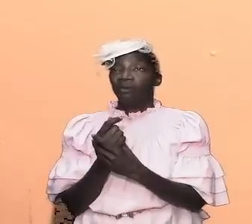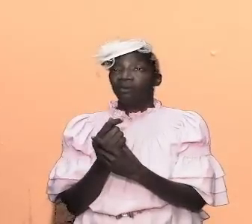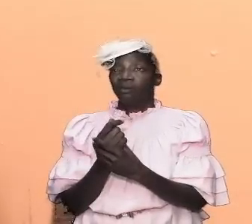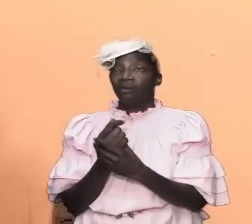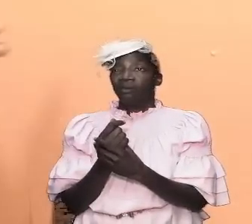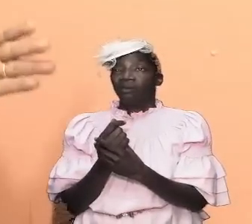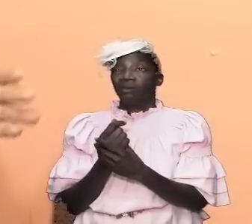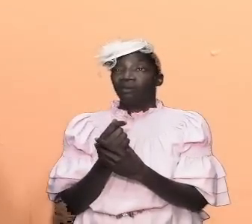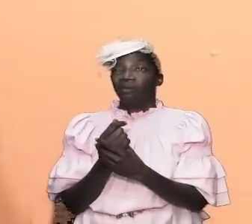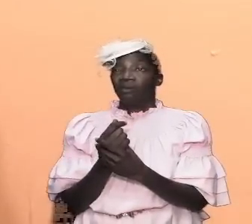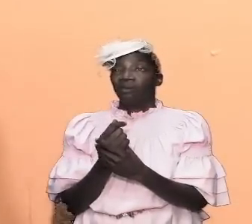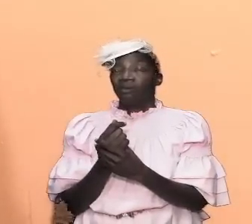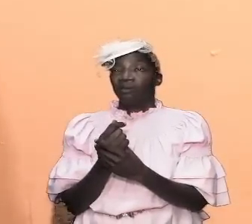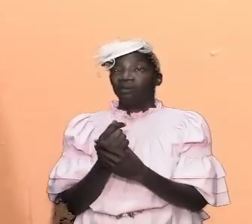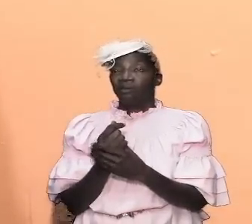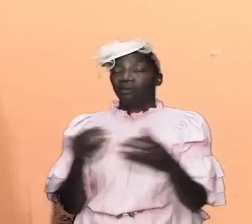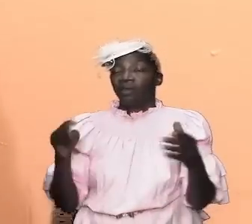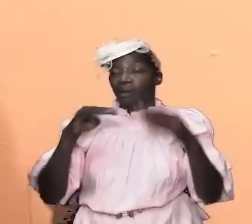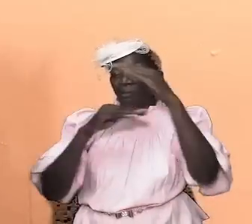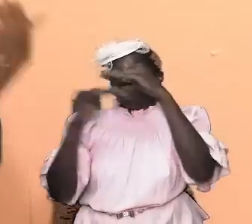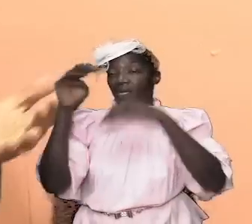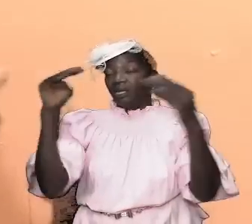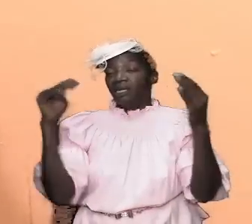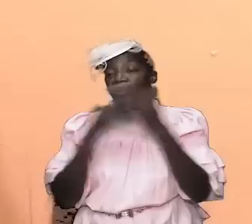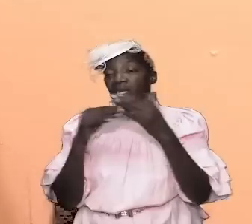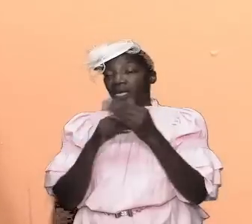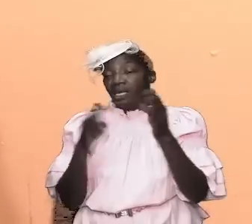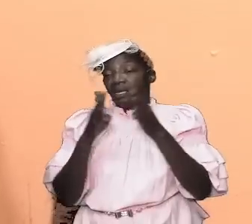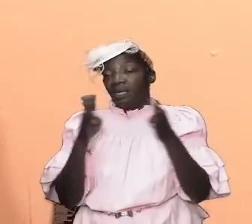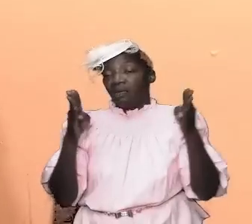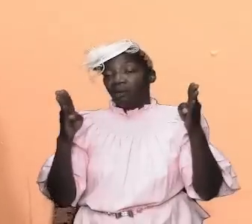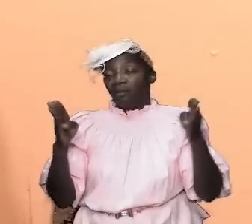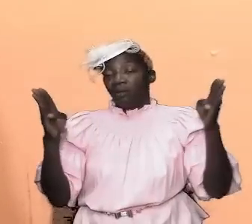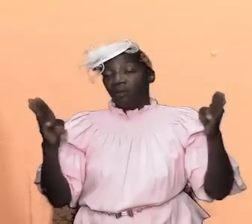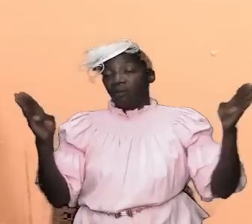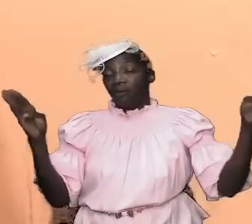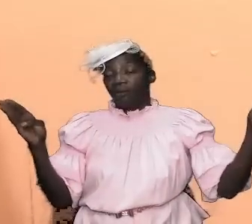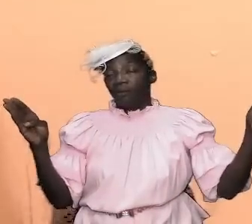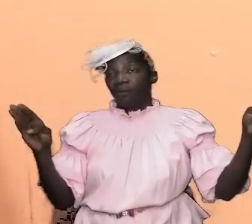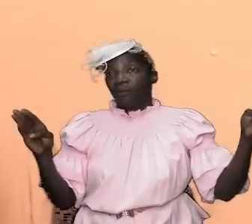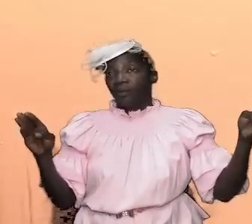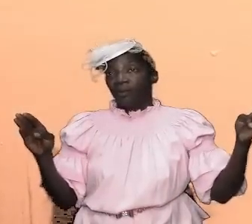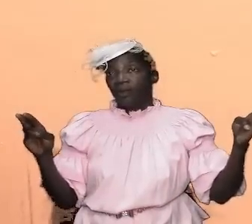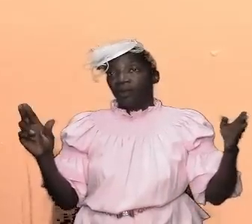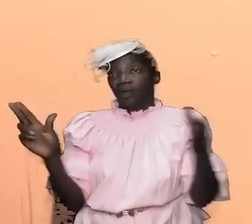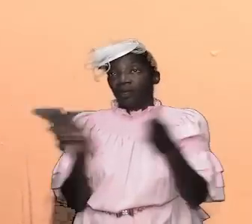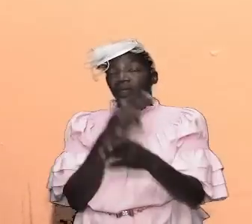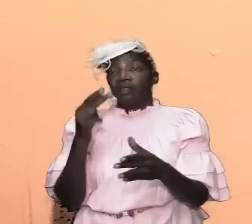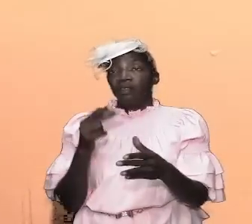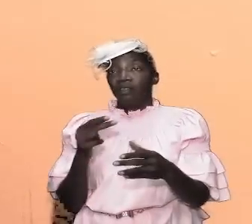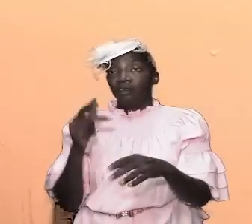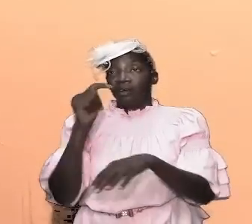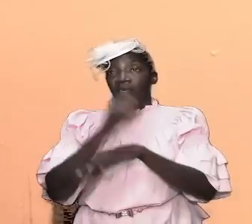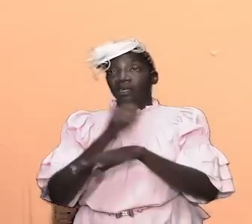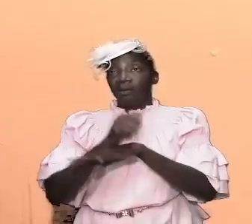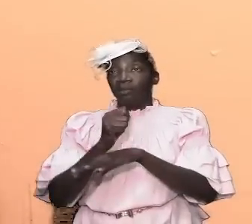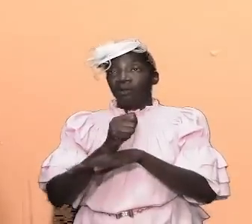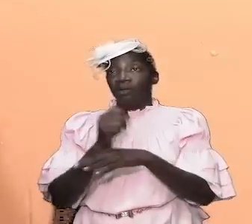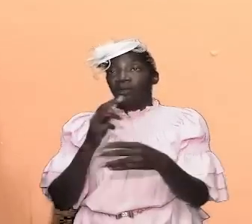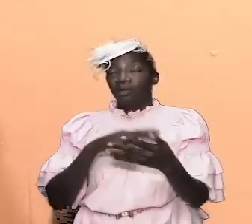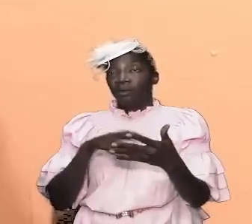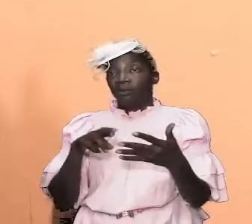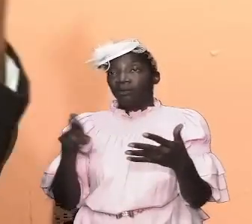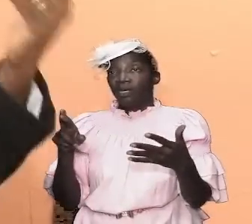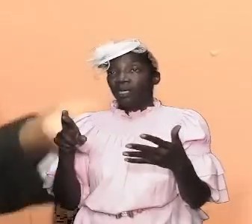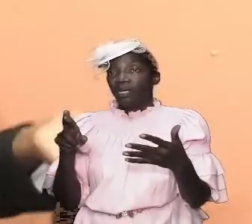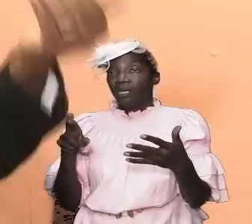but they had to remodel and expand that other temple which we read about in the new testament under king